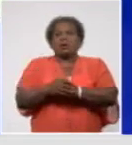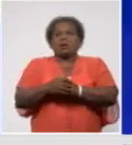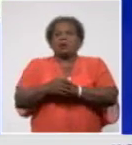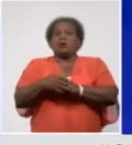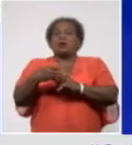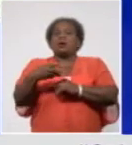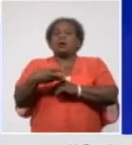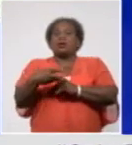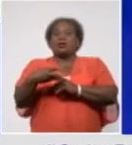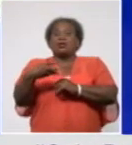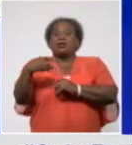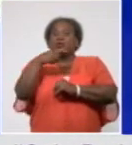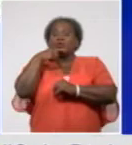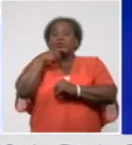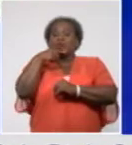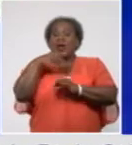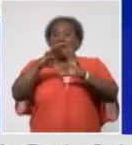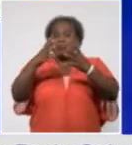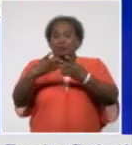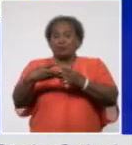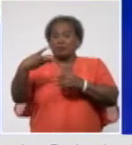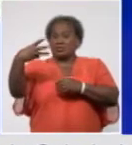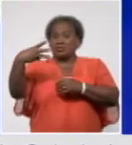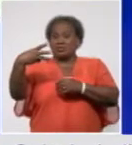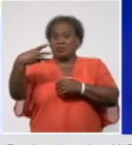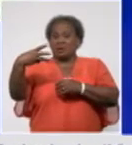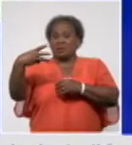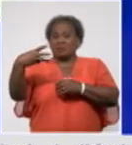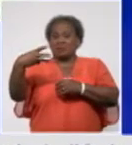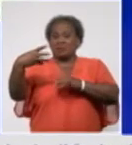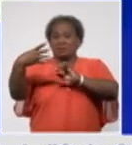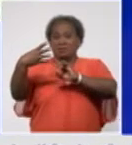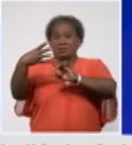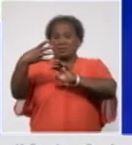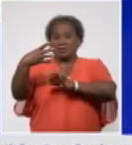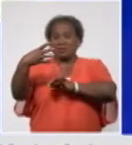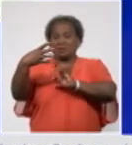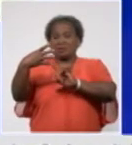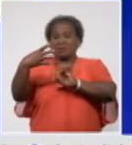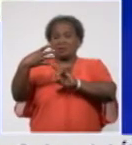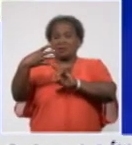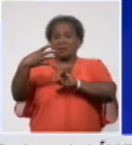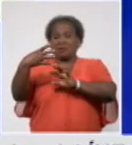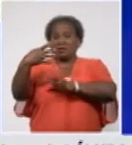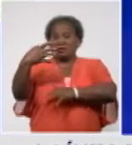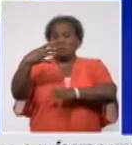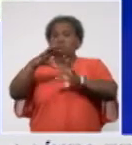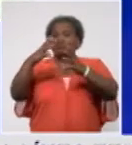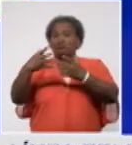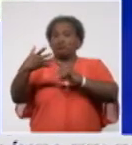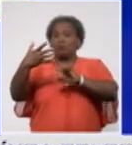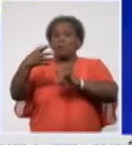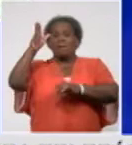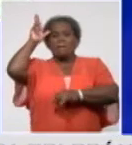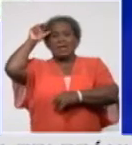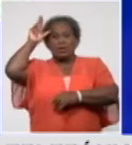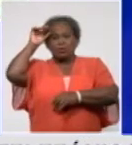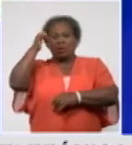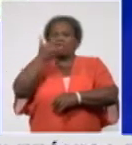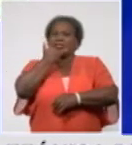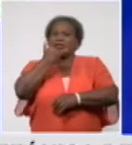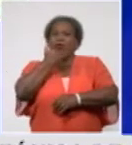confirmed cases and a high number of Covid-19 fatalities. Then comes Russia,